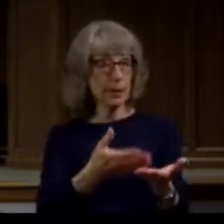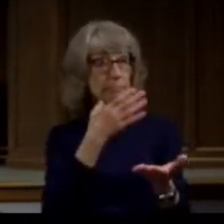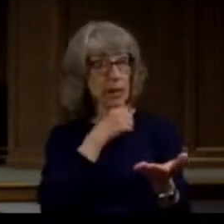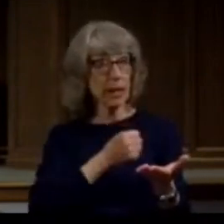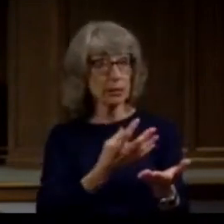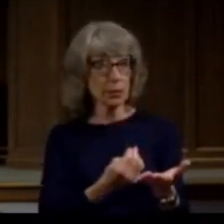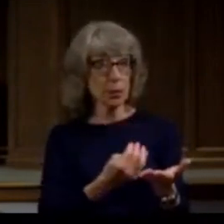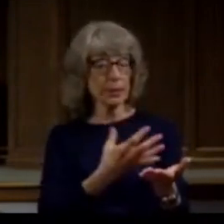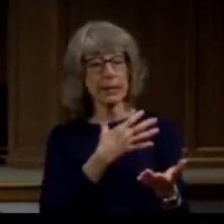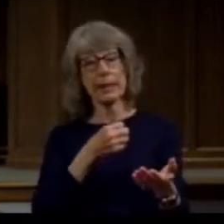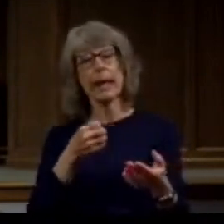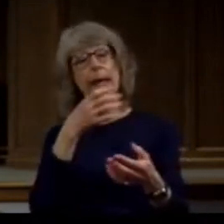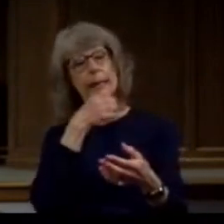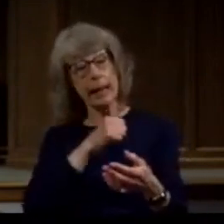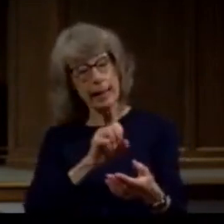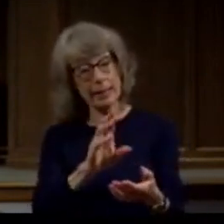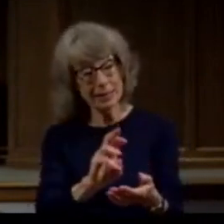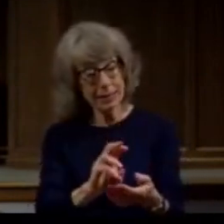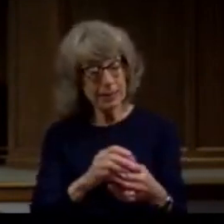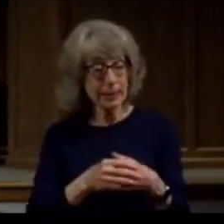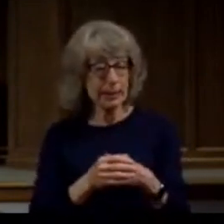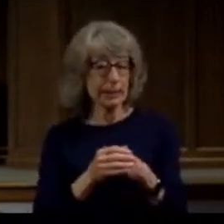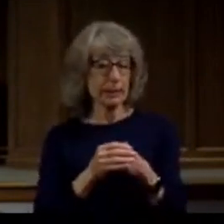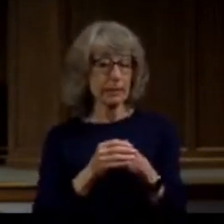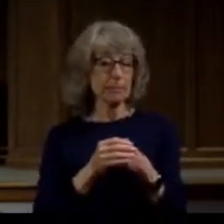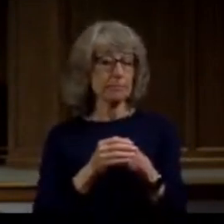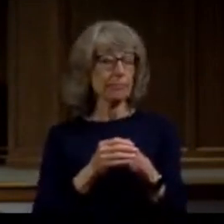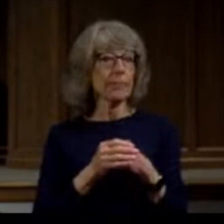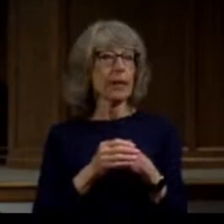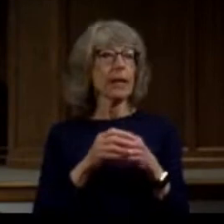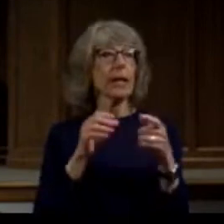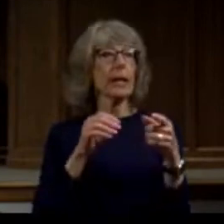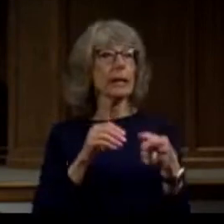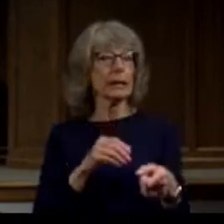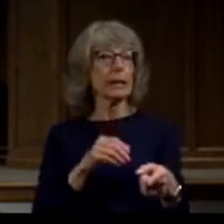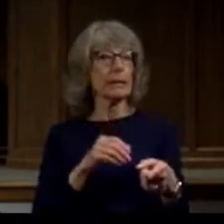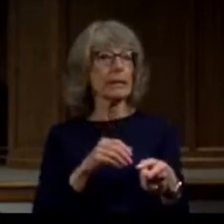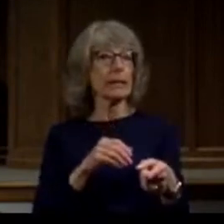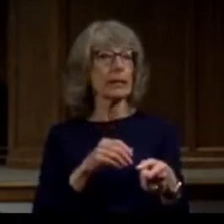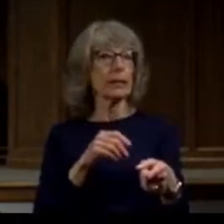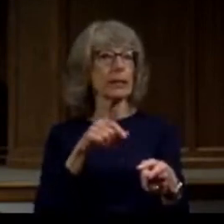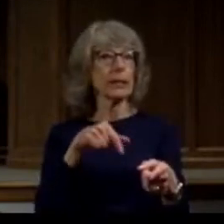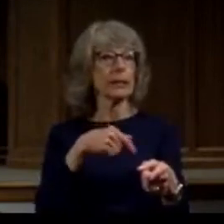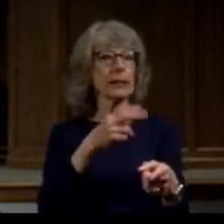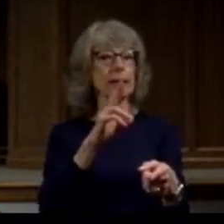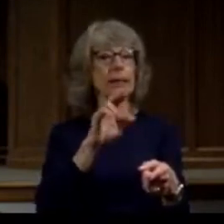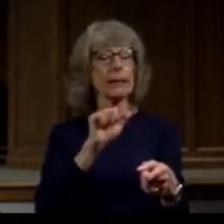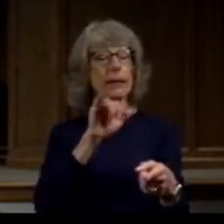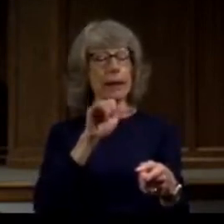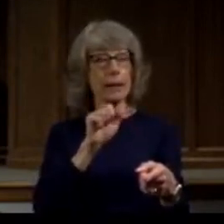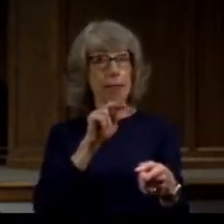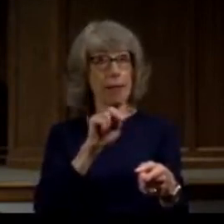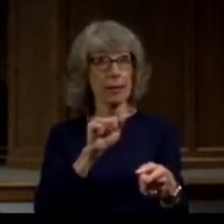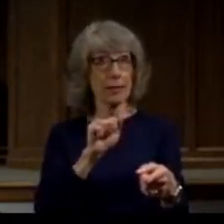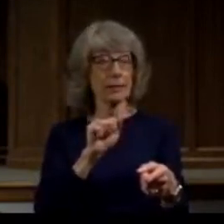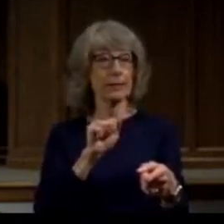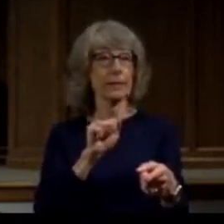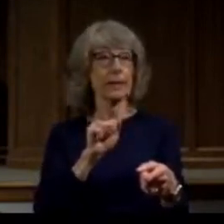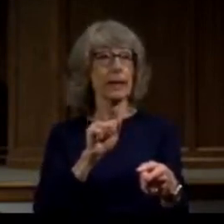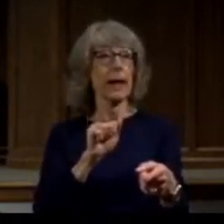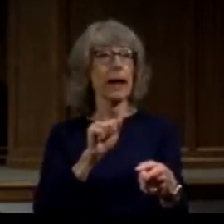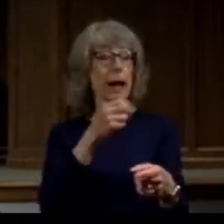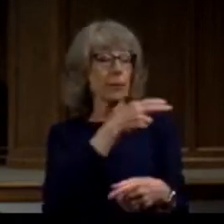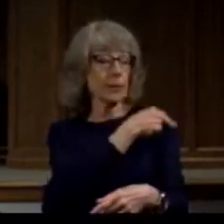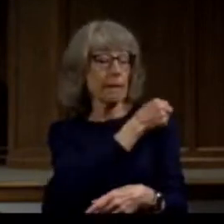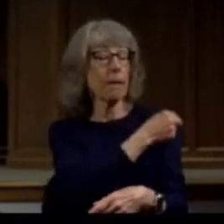old I was in the hospital there in Georgetown Guyana and dad had a passion for children who had no one to care